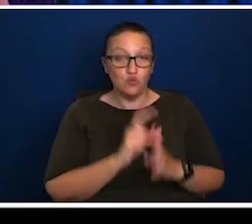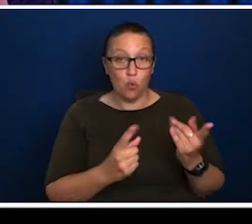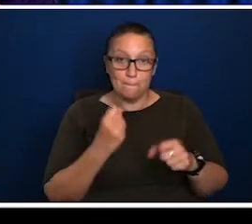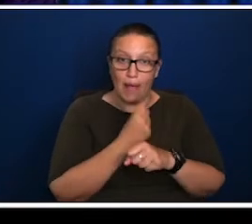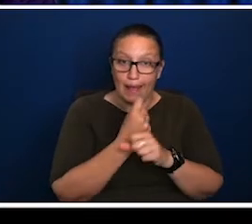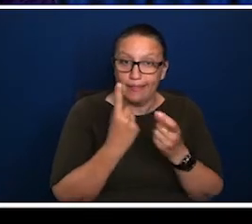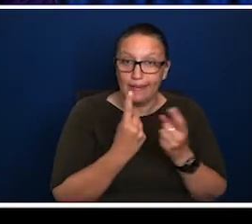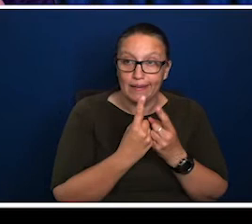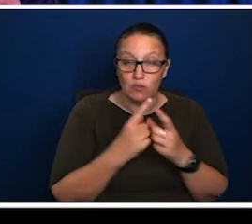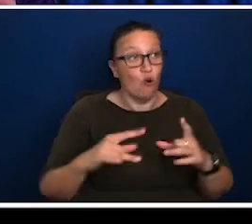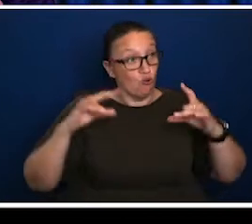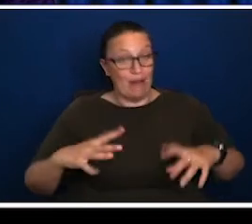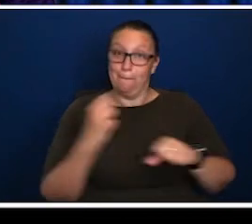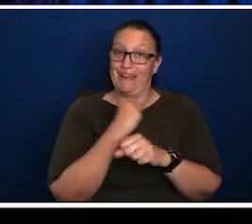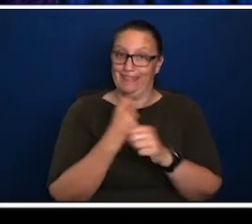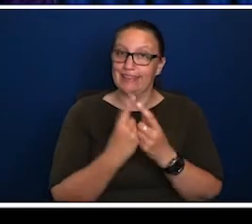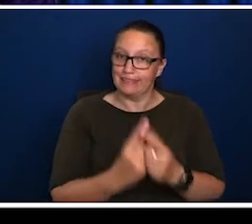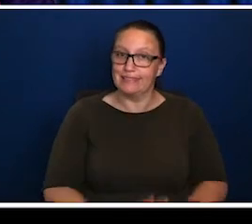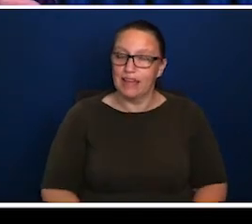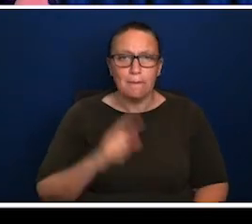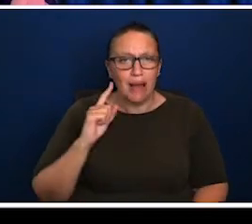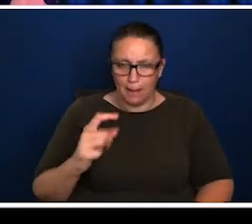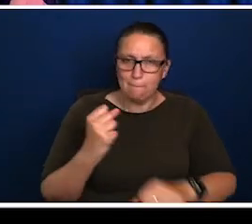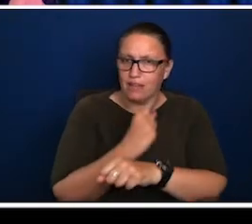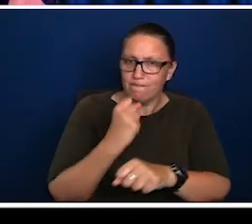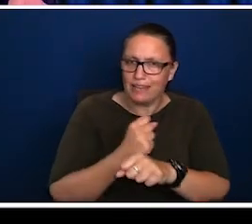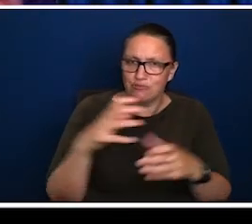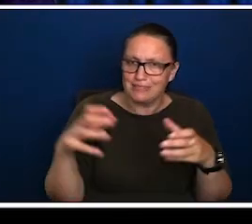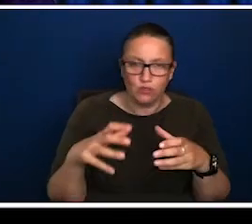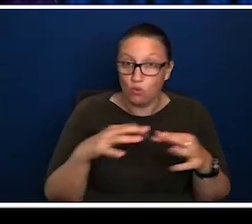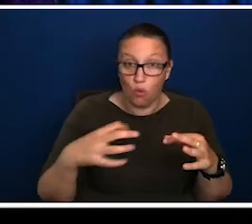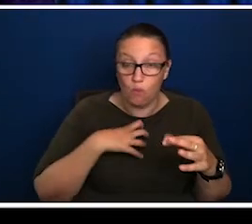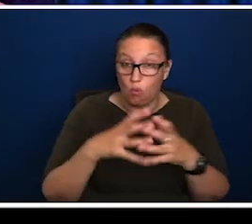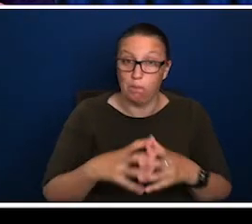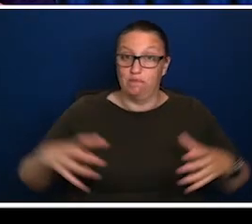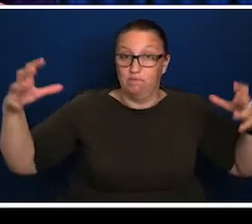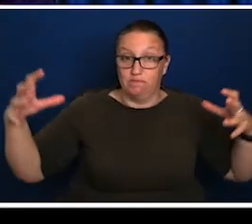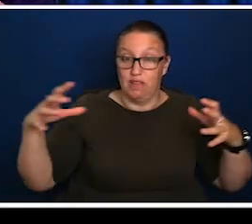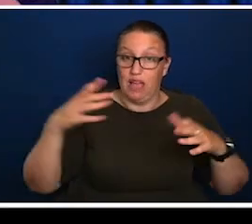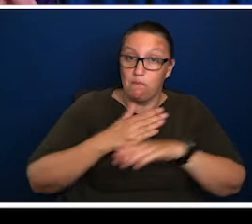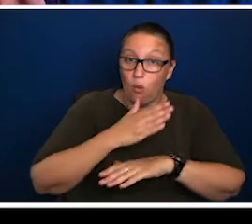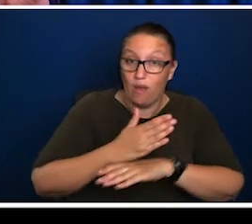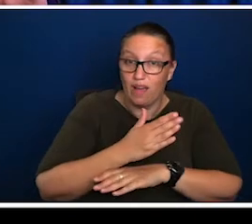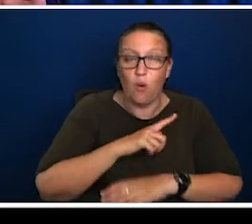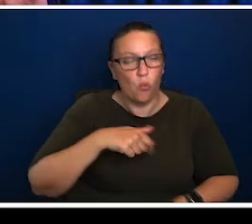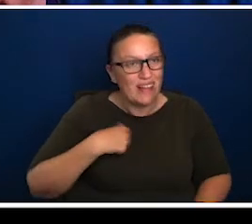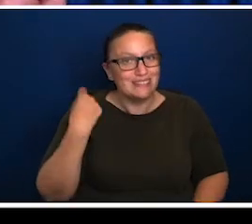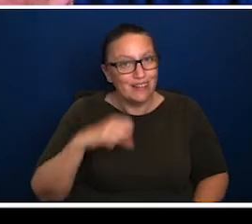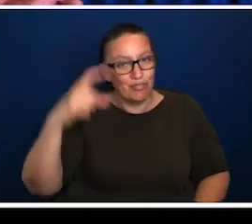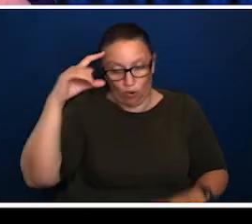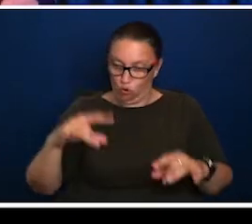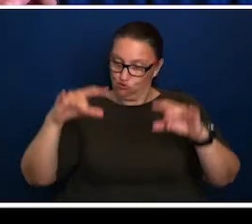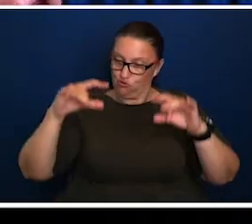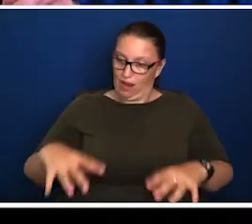things. So even though the manufacturing sector is no longer the largest employer in the economy, we still look at the